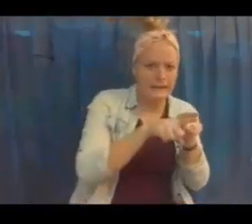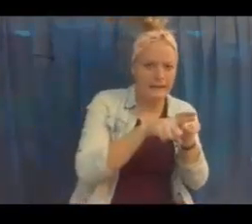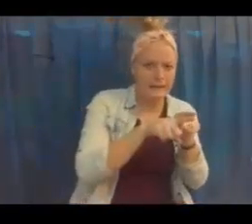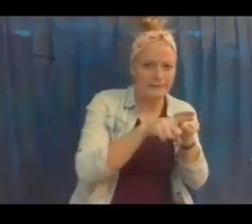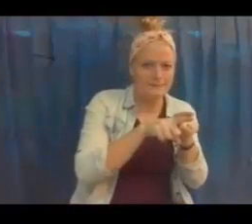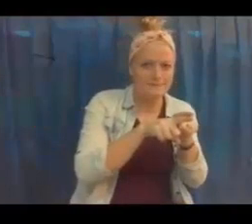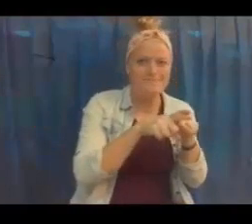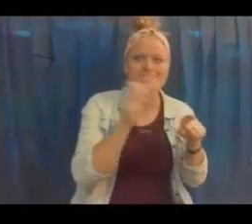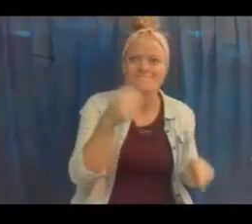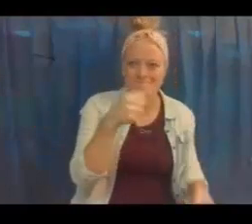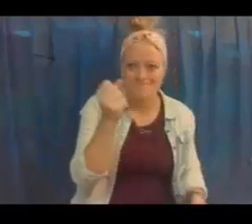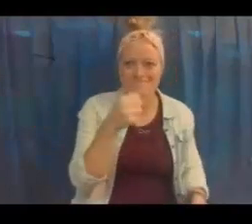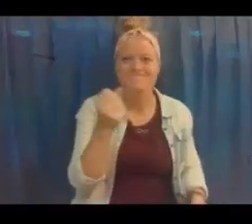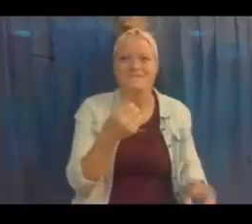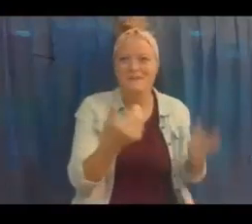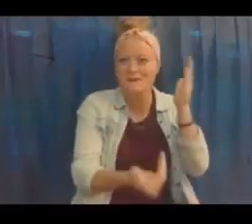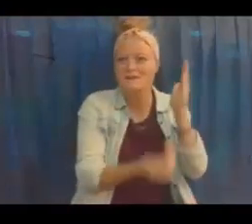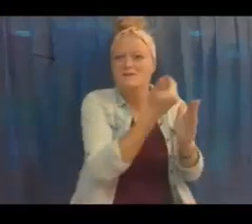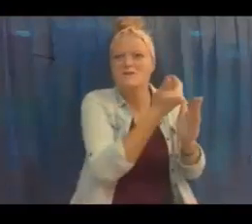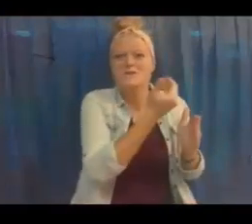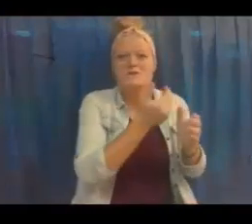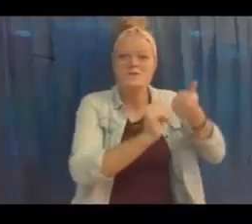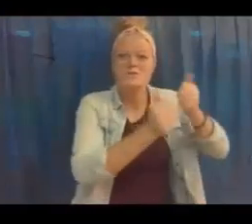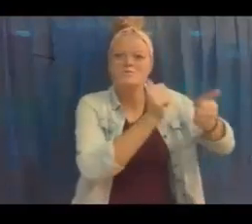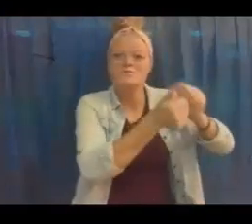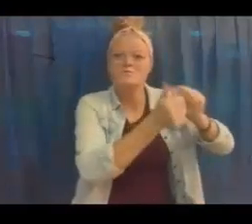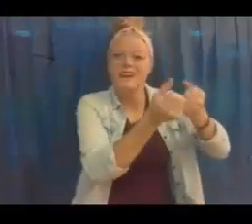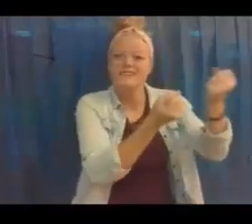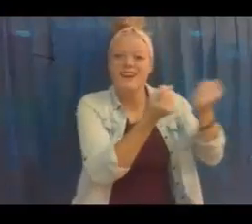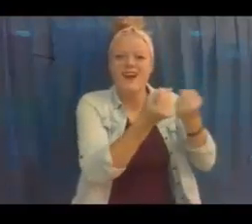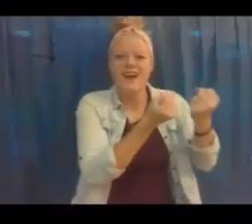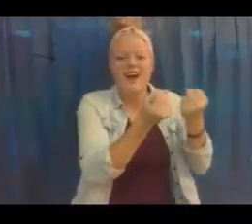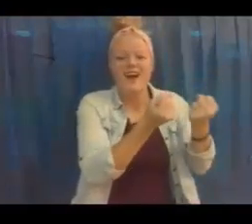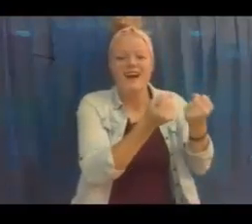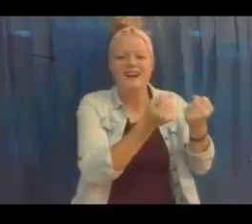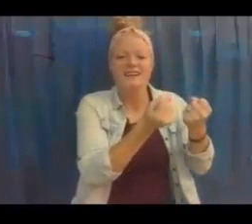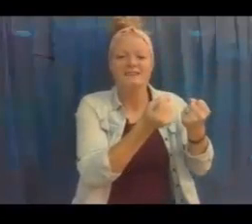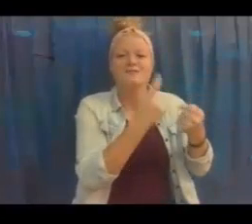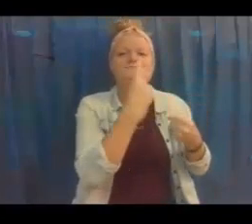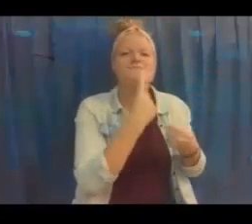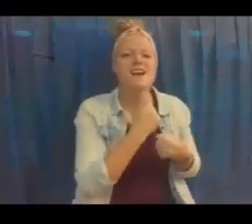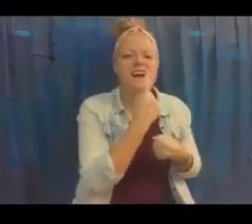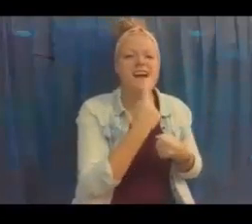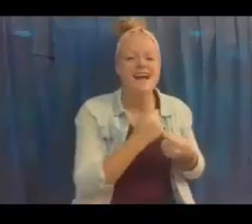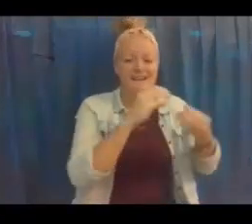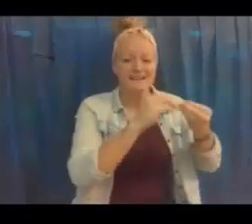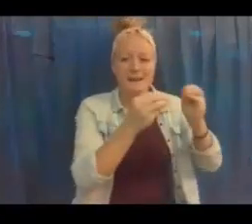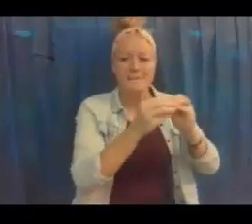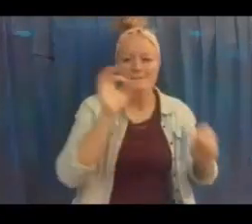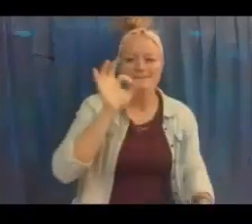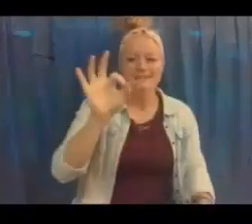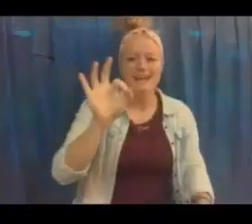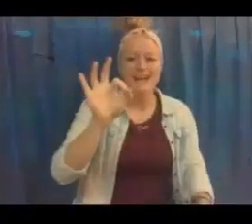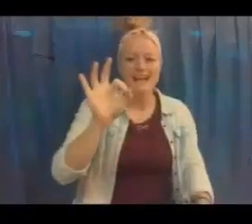This car, is it the same as the car on the front? Yep, it's his new race car. The